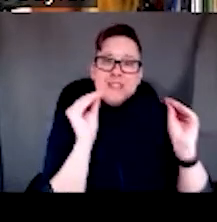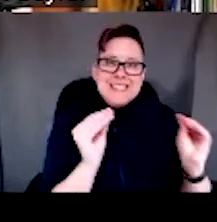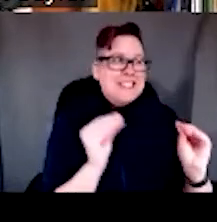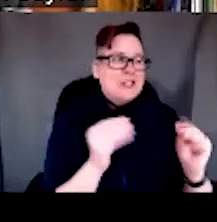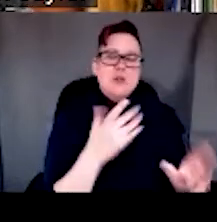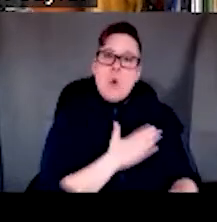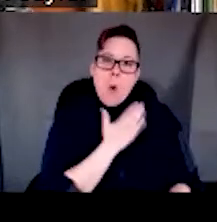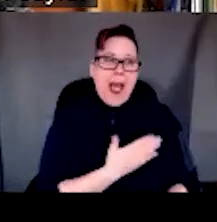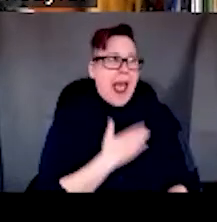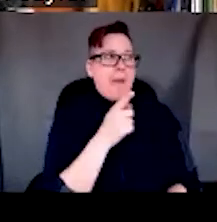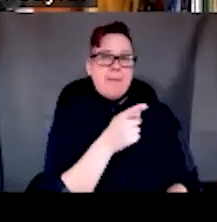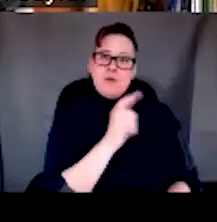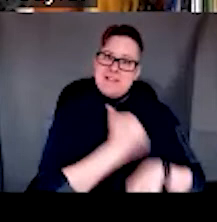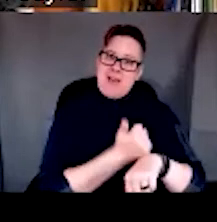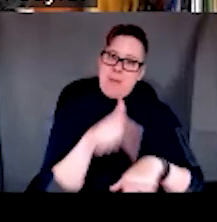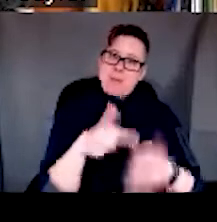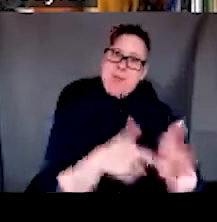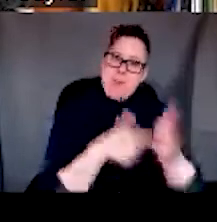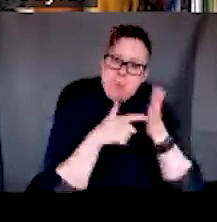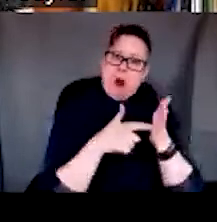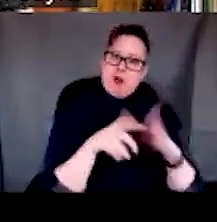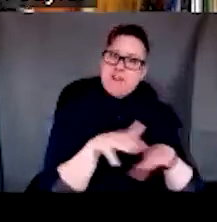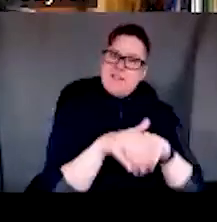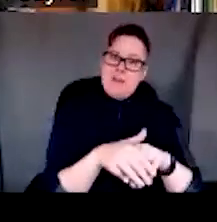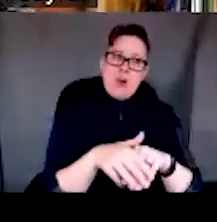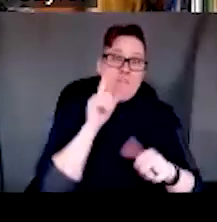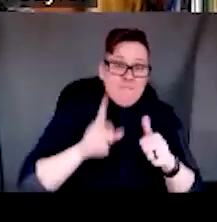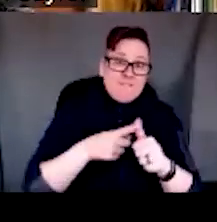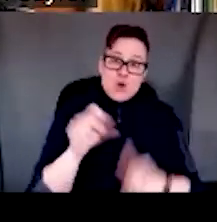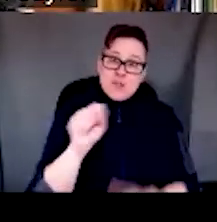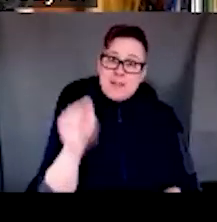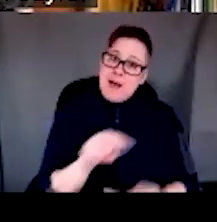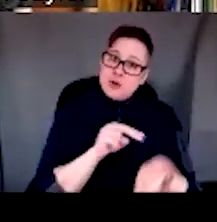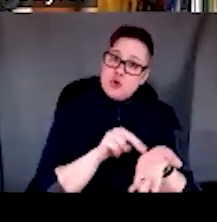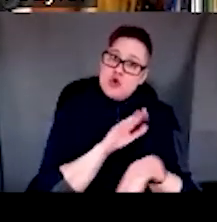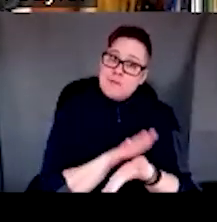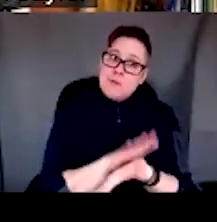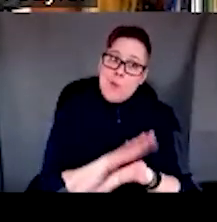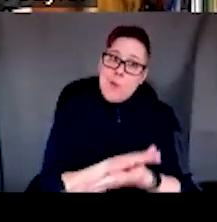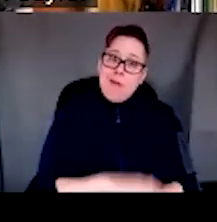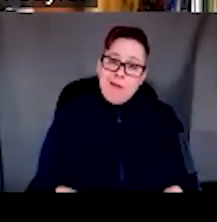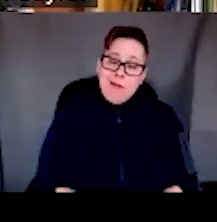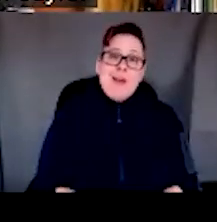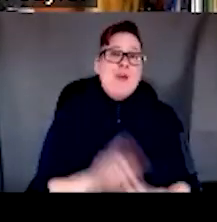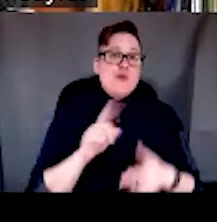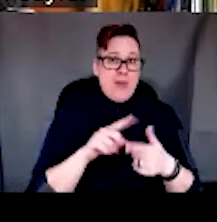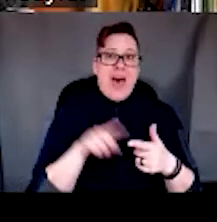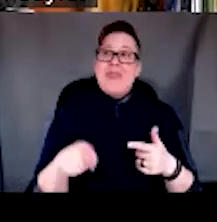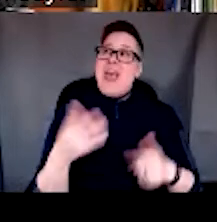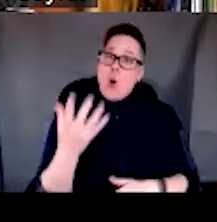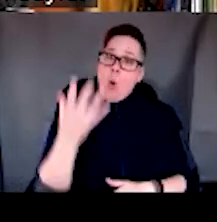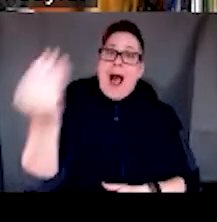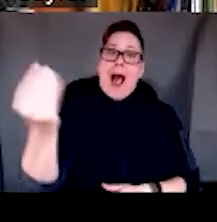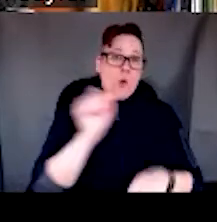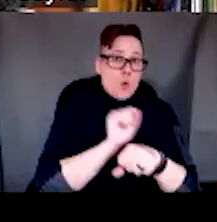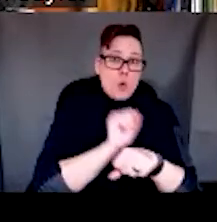um, made this a required activity, um, in their first semester of nursing school, so that as they moved out into the community in a